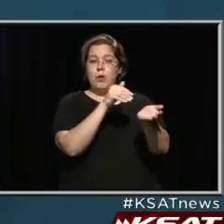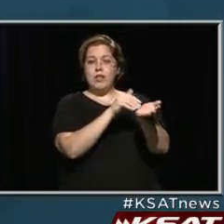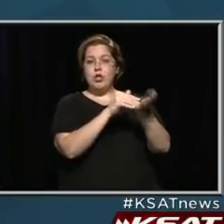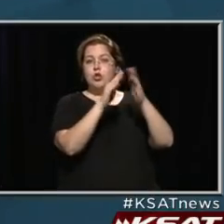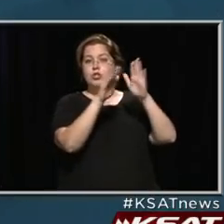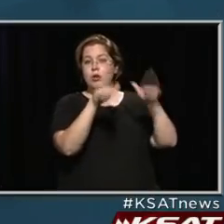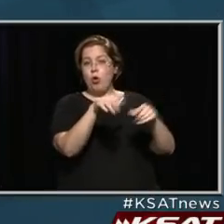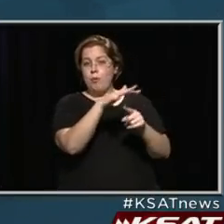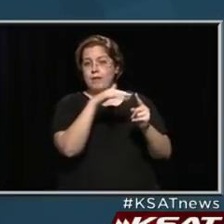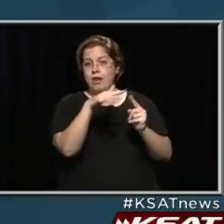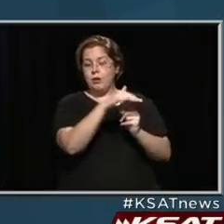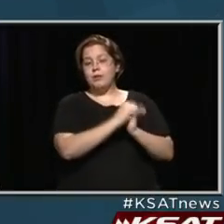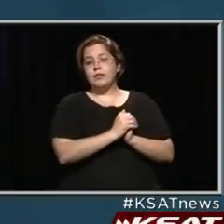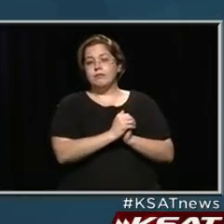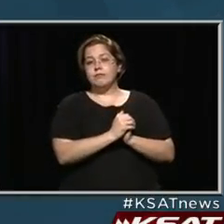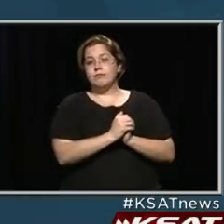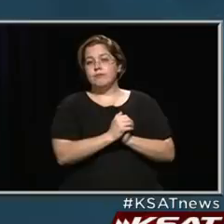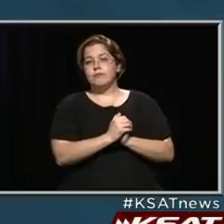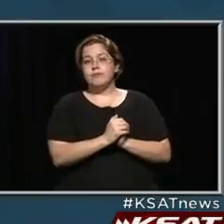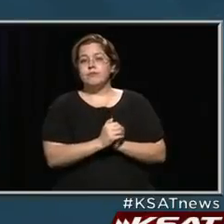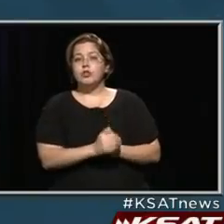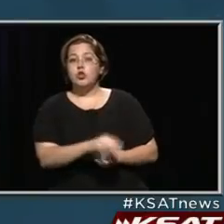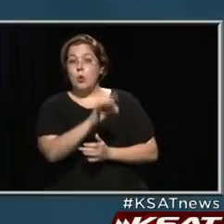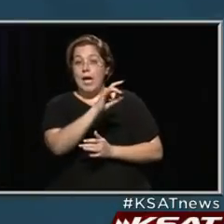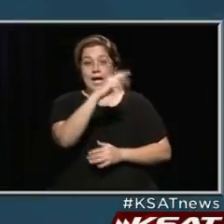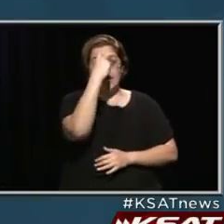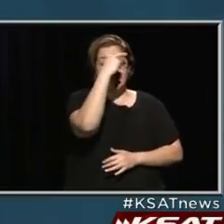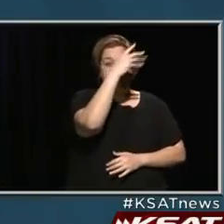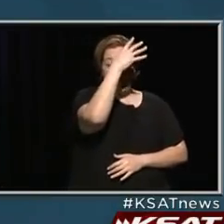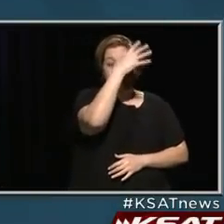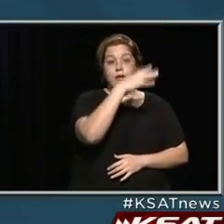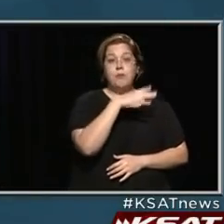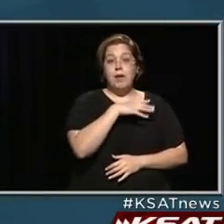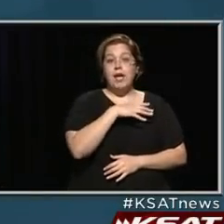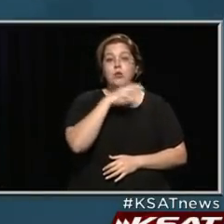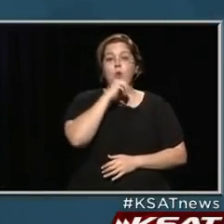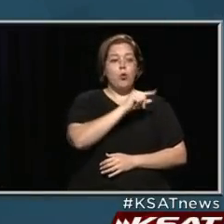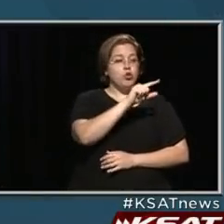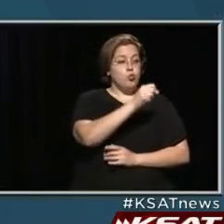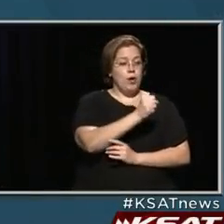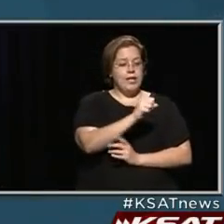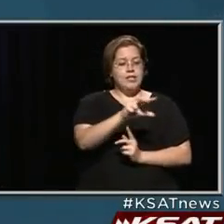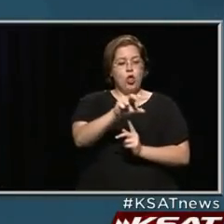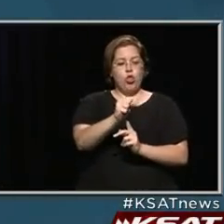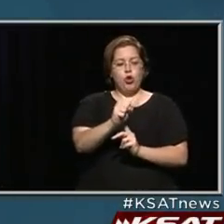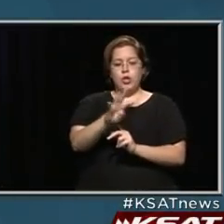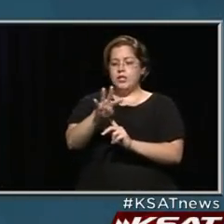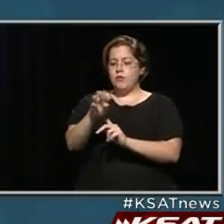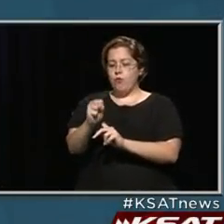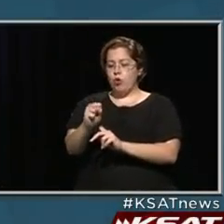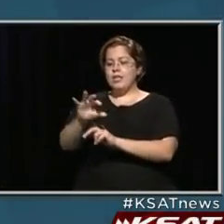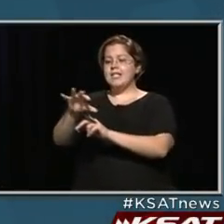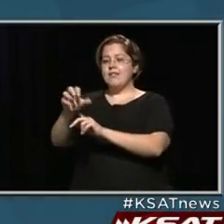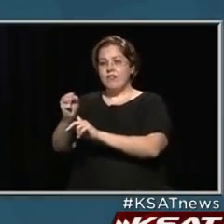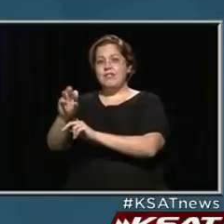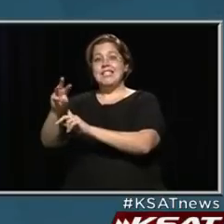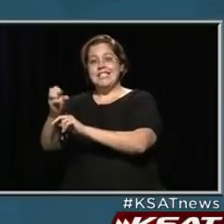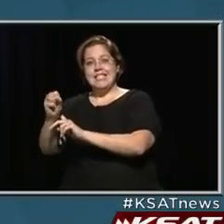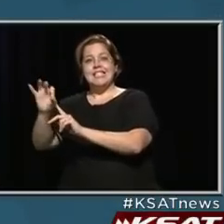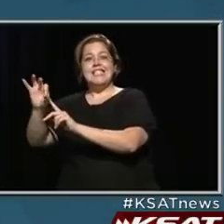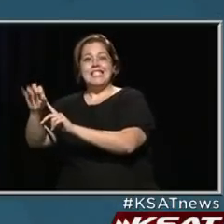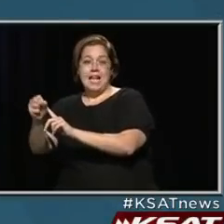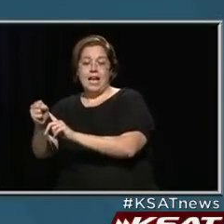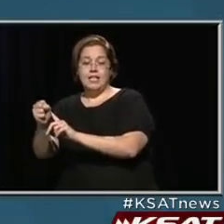home. They are as follows, eight Hispanic males in their 20s, 30s, 40s, 50s, 60s, and